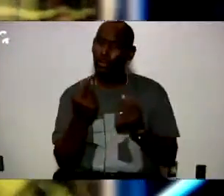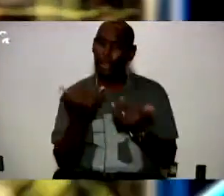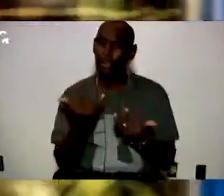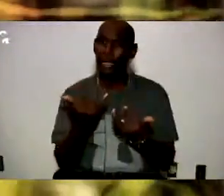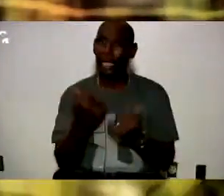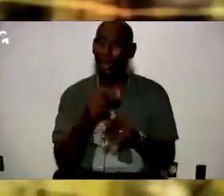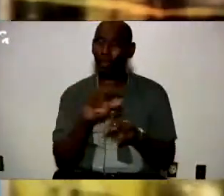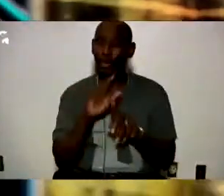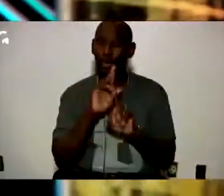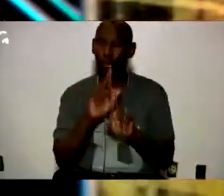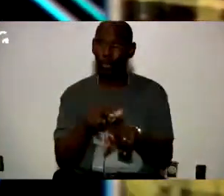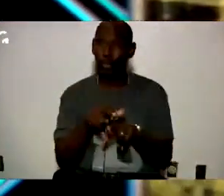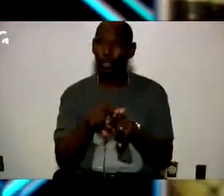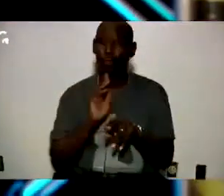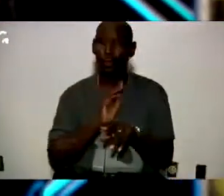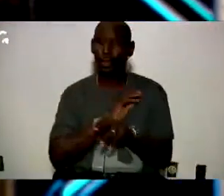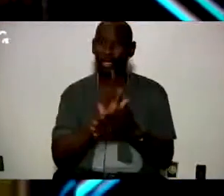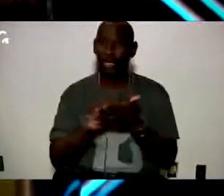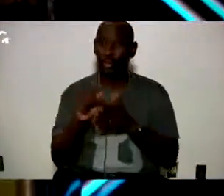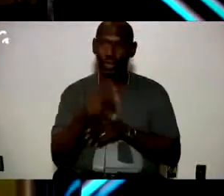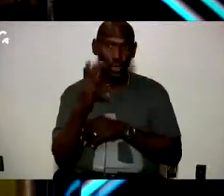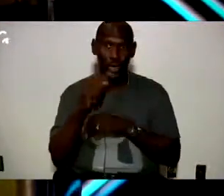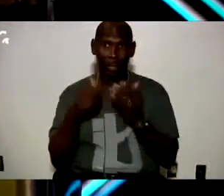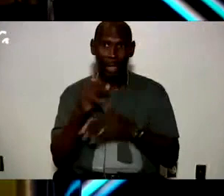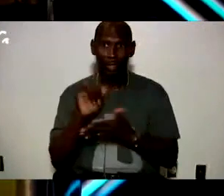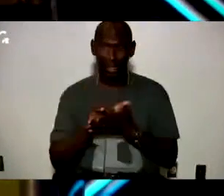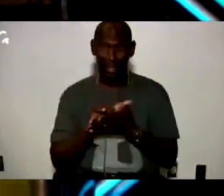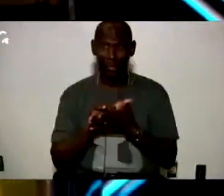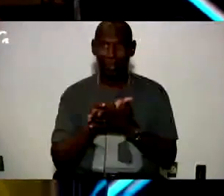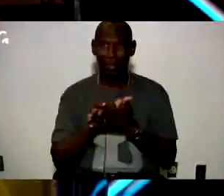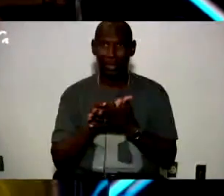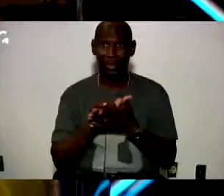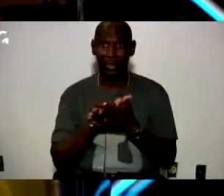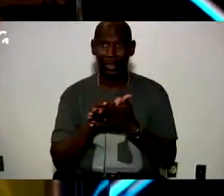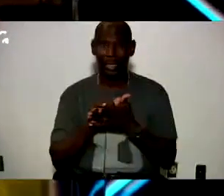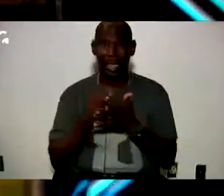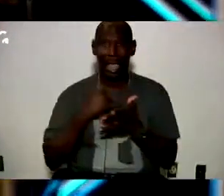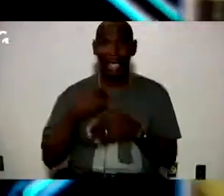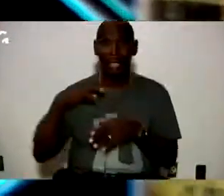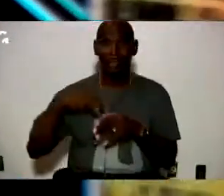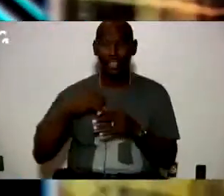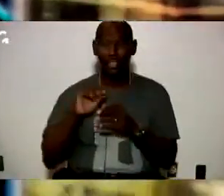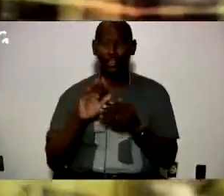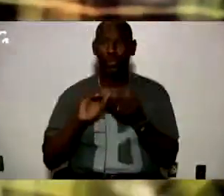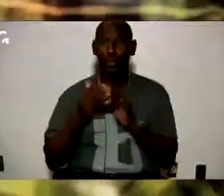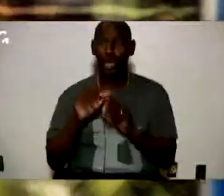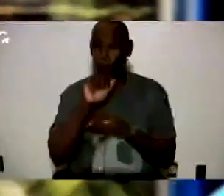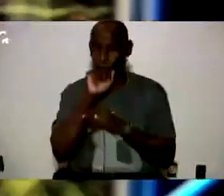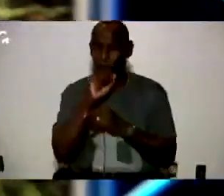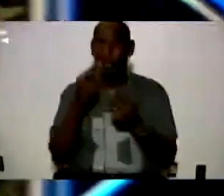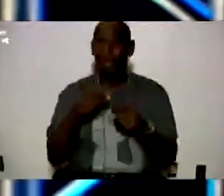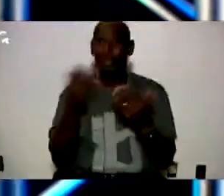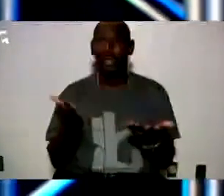to report that to the board next week and you'll be hearing a little bit about that so I am vested in this community I love what's going on here